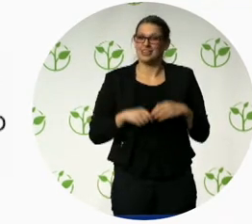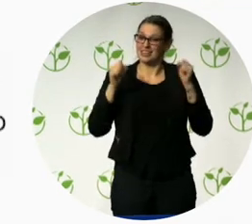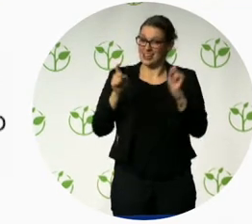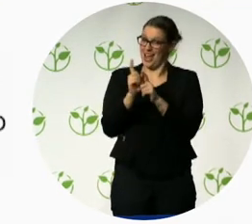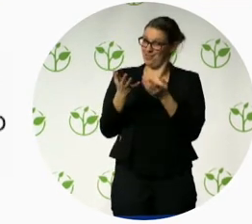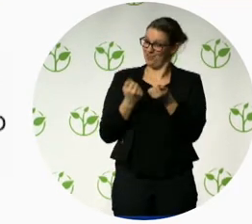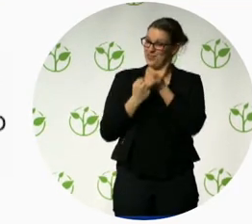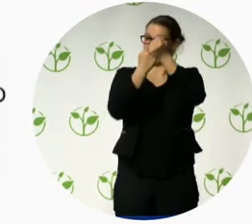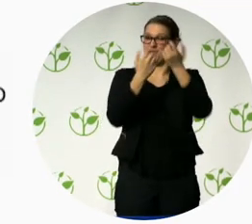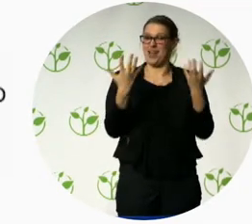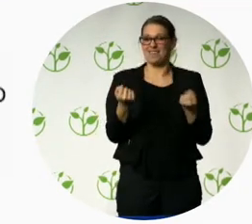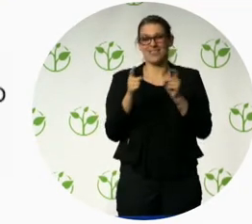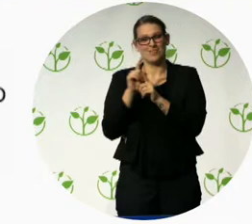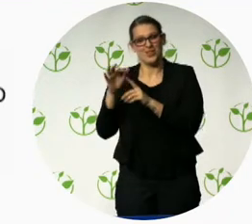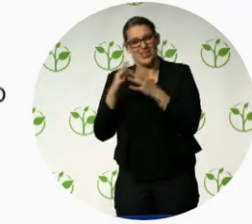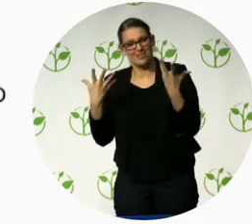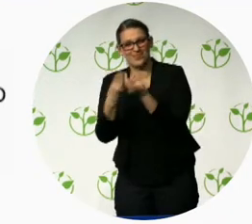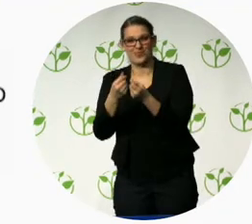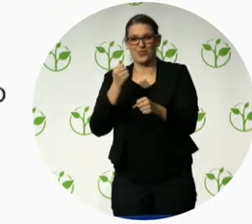together. This is inclusive design.